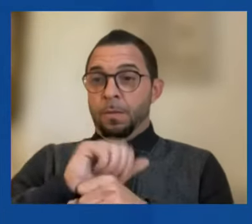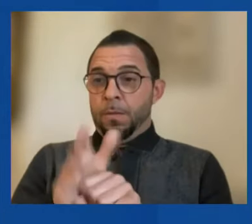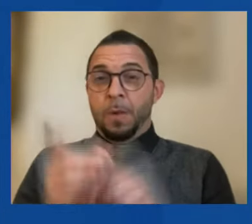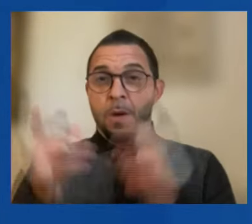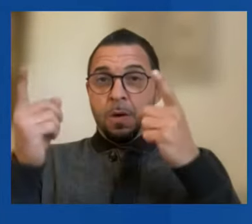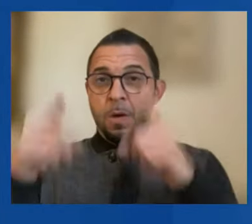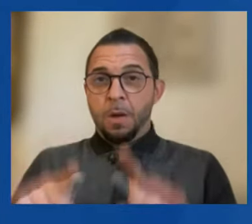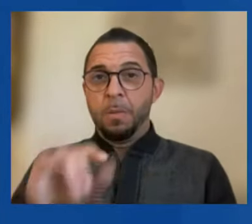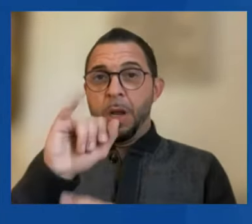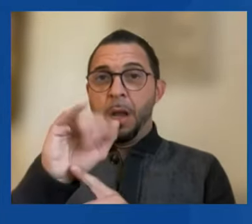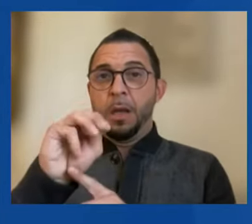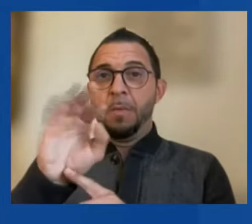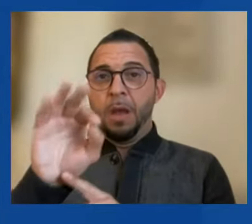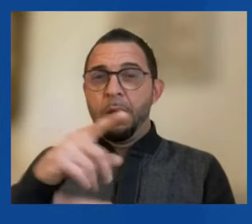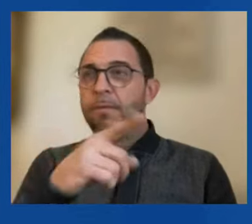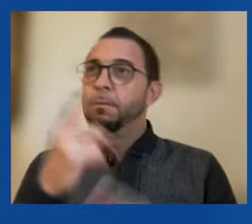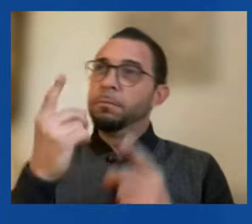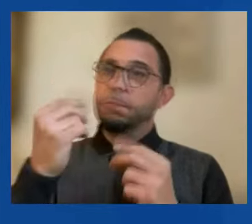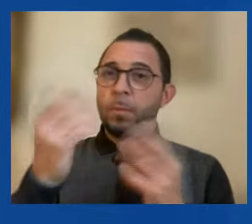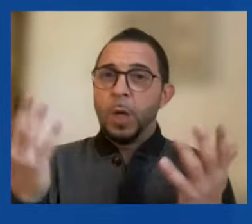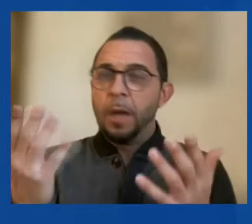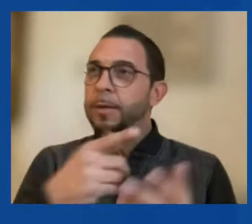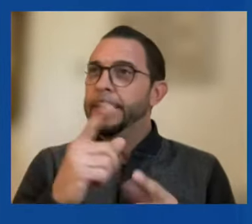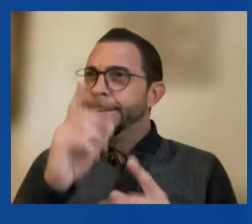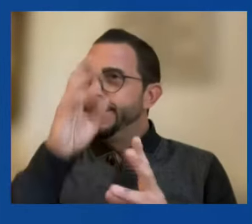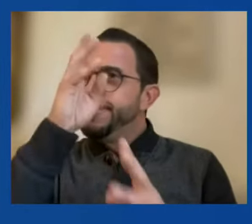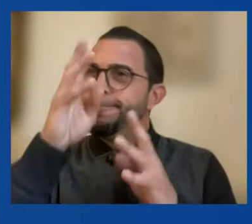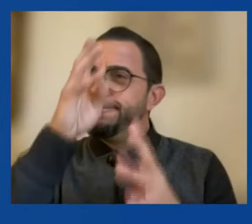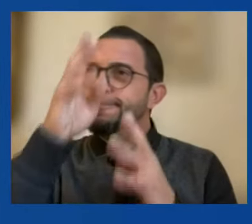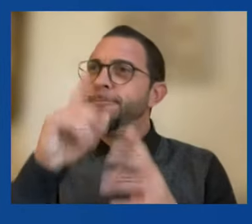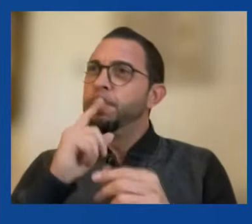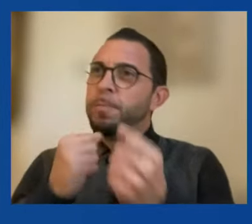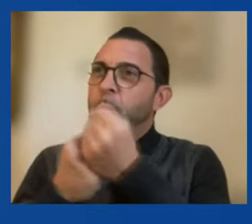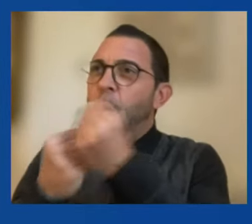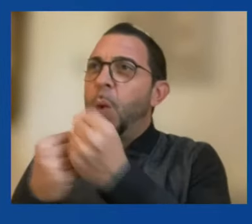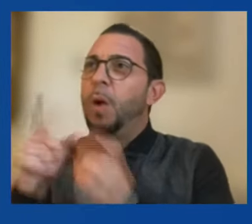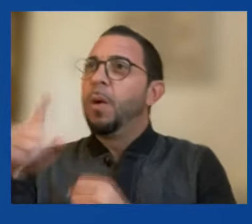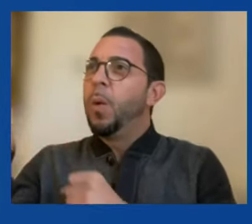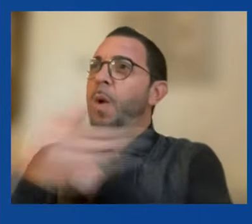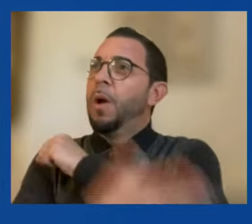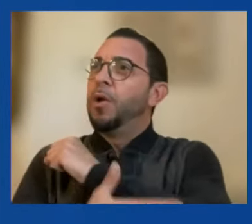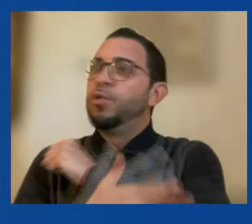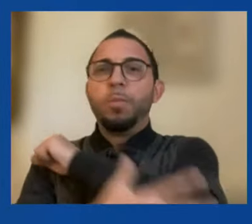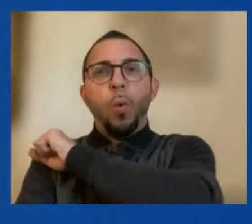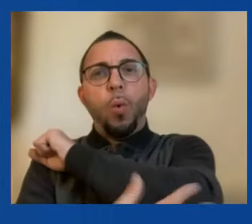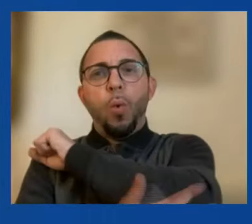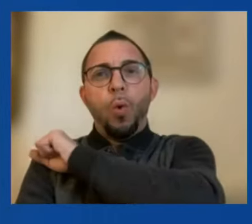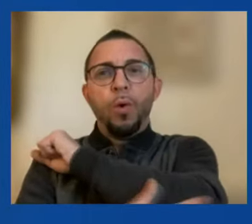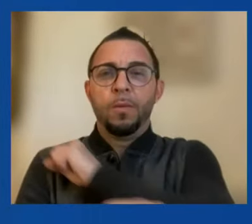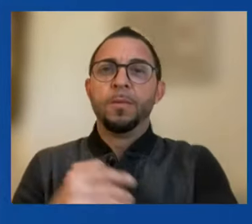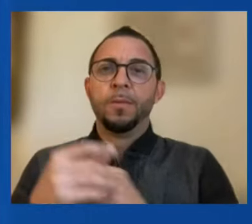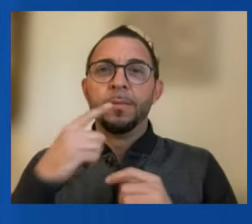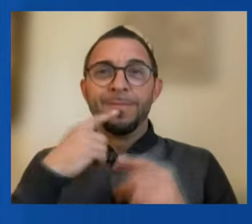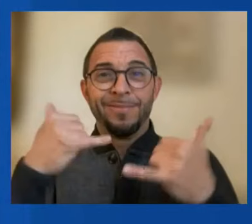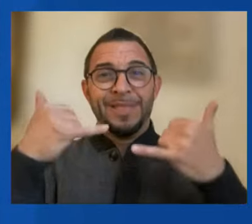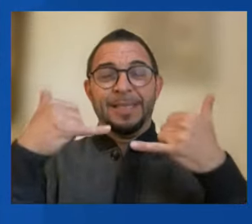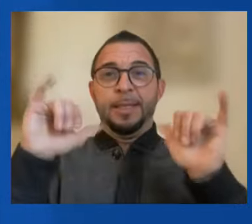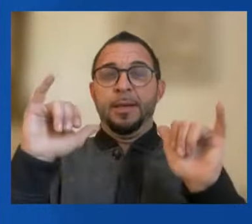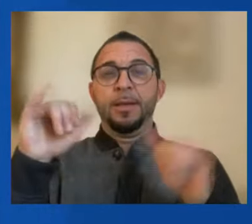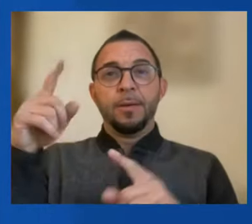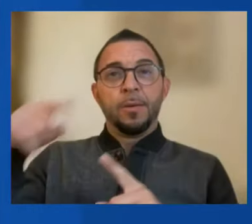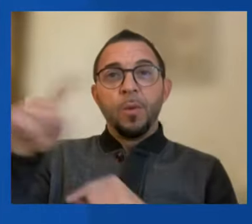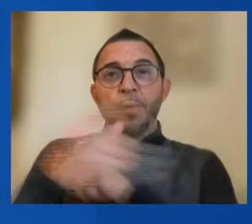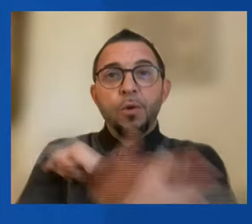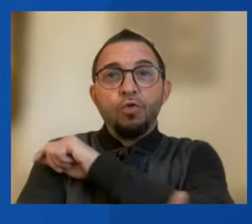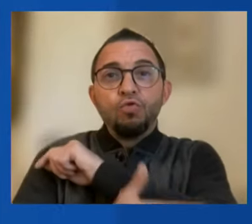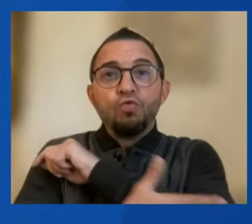acted creatively to support poorer countries. Still, those countries with the resources